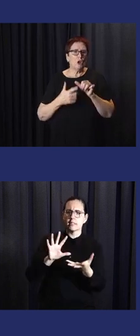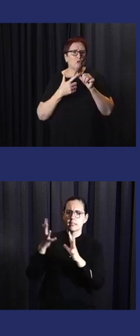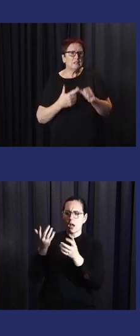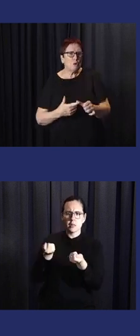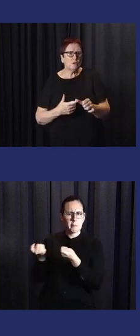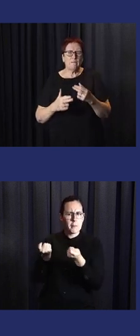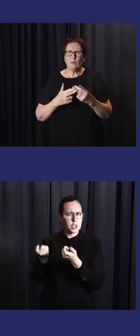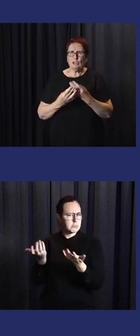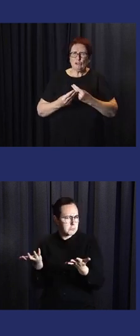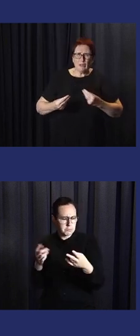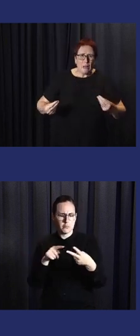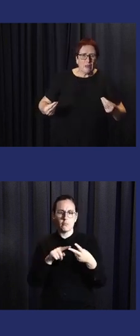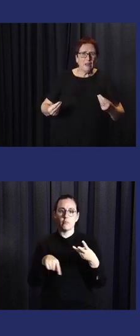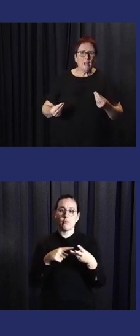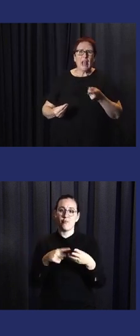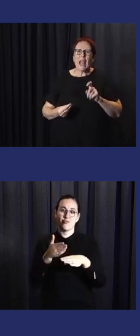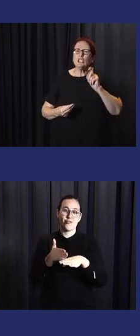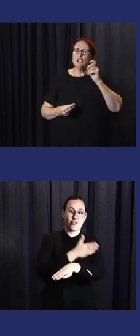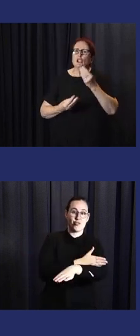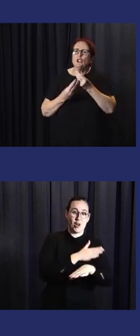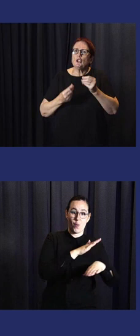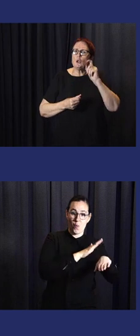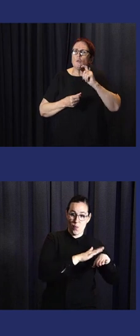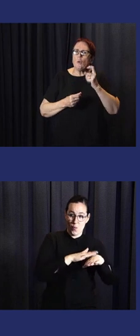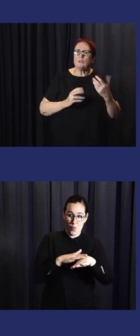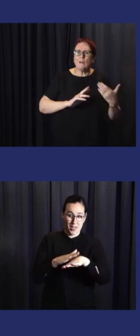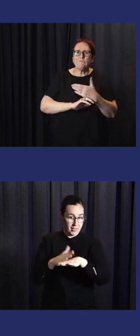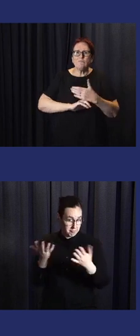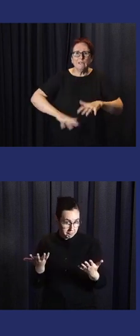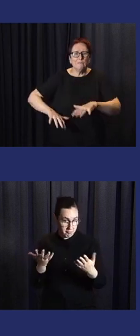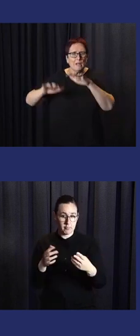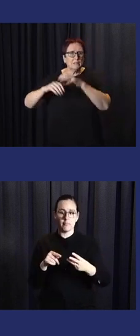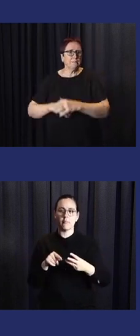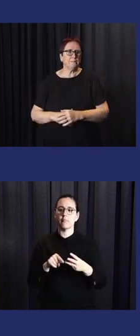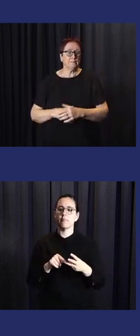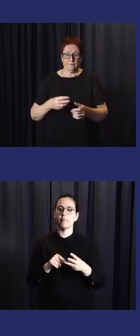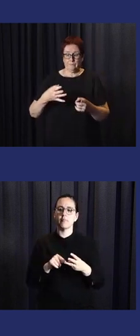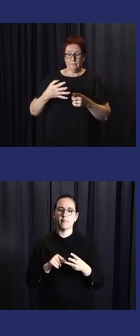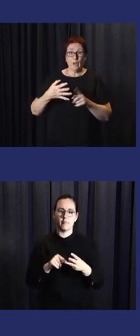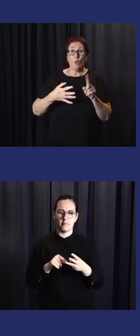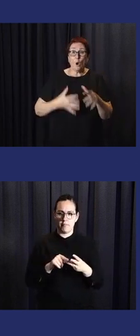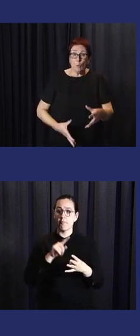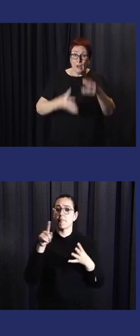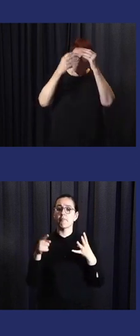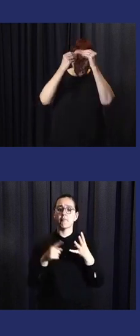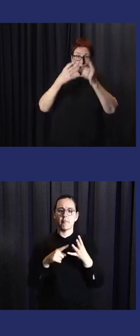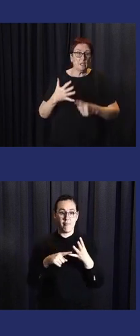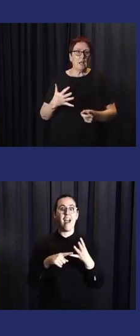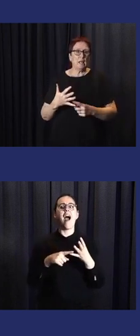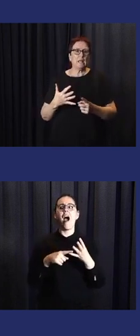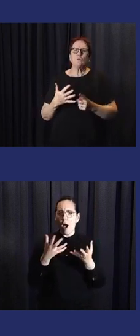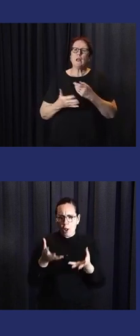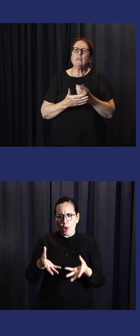And the third one is about early warning, early essence to respond to drought and salty water intrusion.